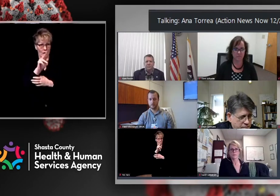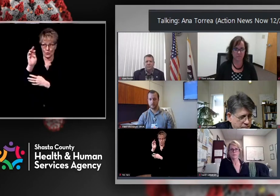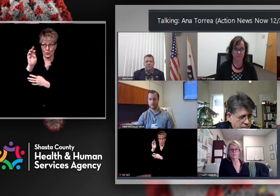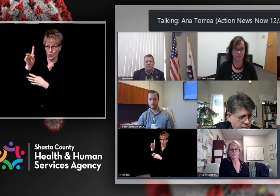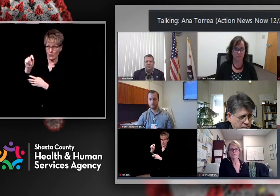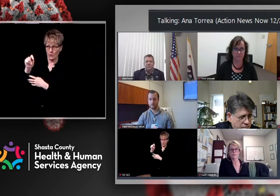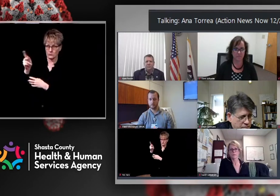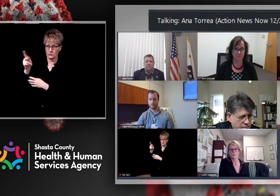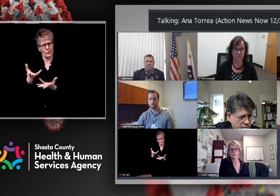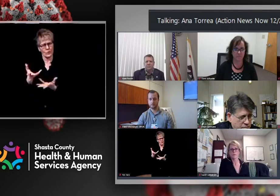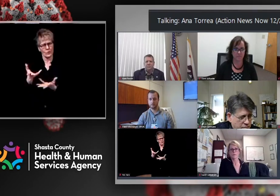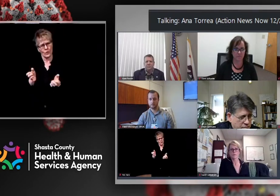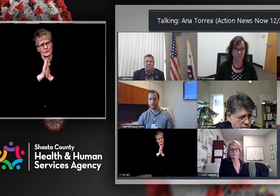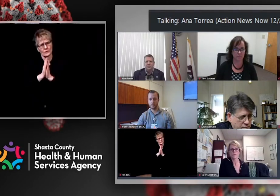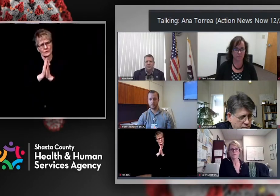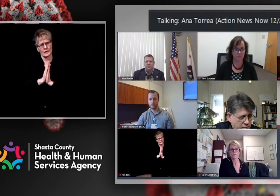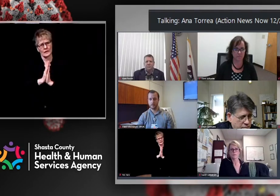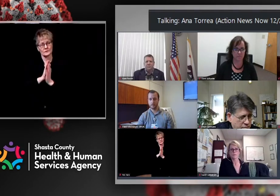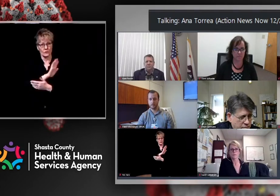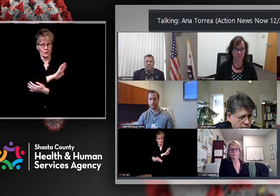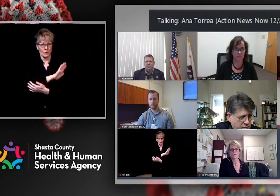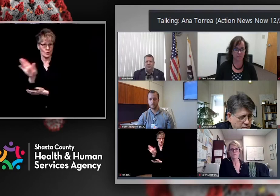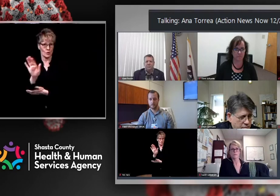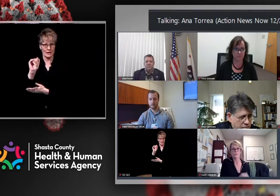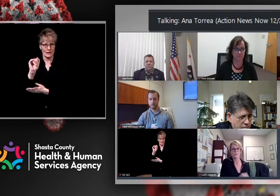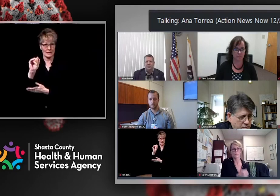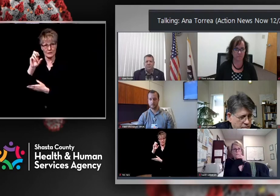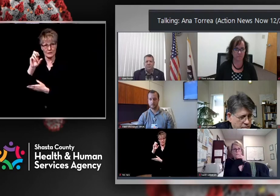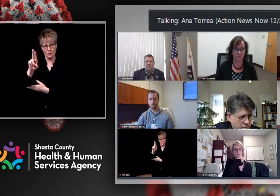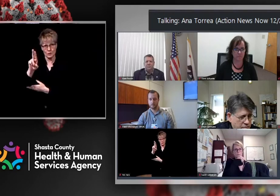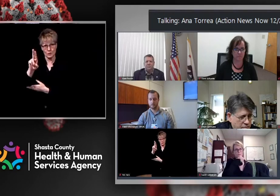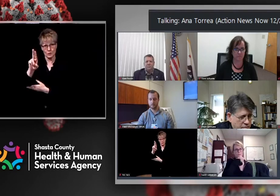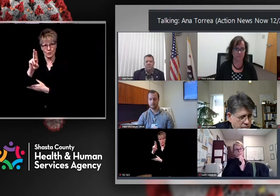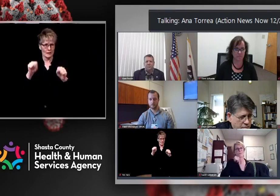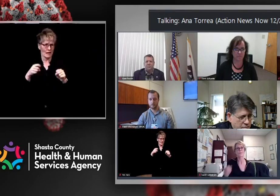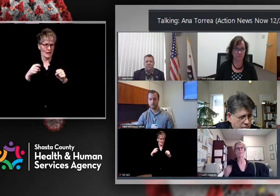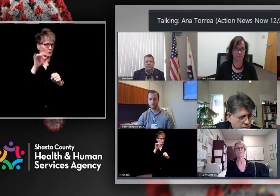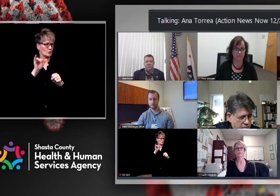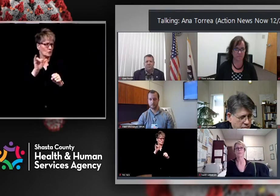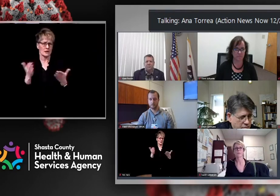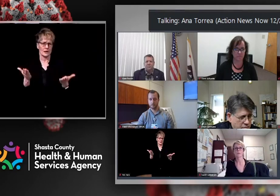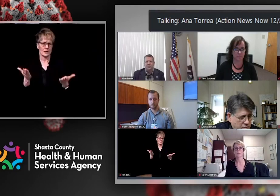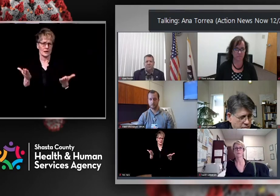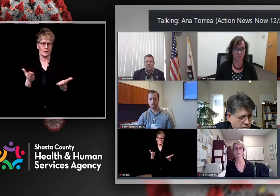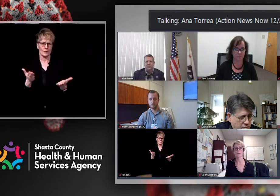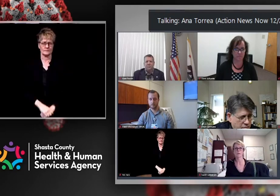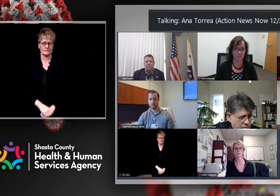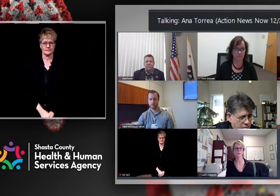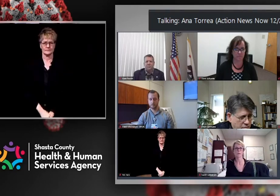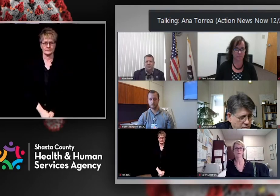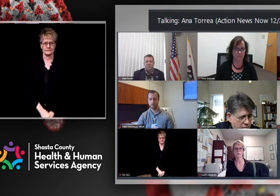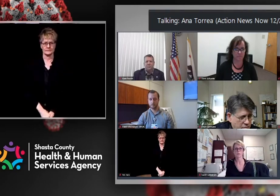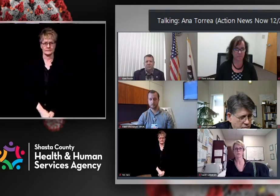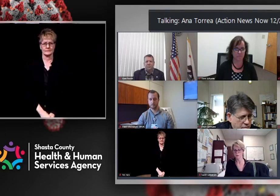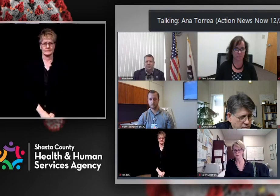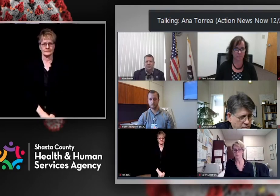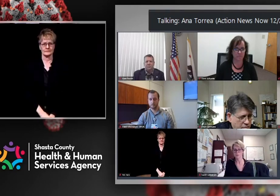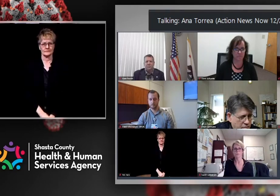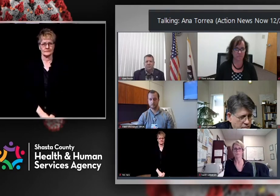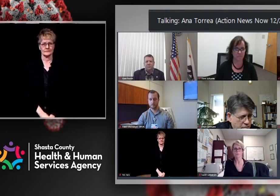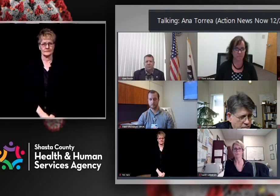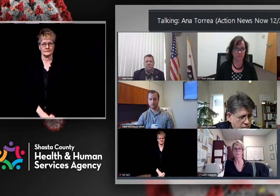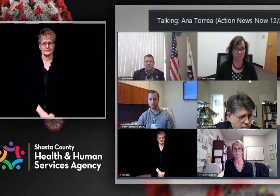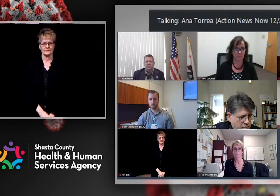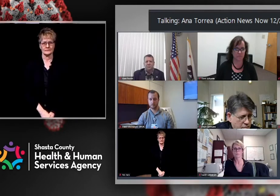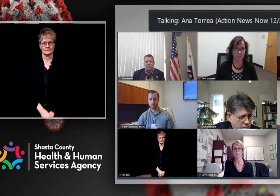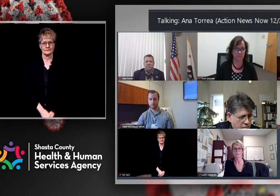right now, what is your ICU capacity looking like? I know, Mark, you mentioned that most of your, it looks like most of your ICU is